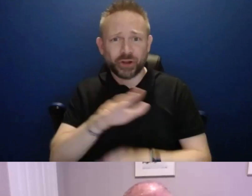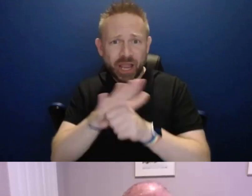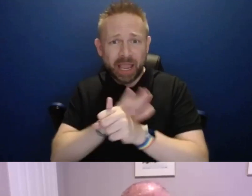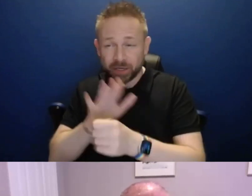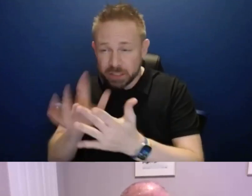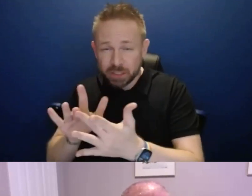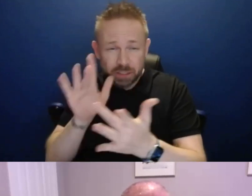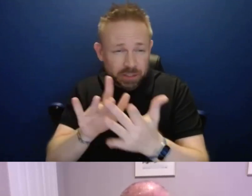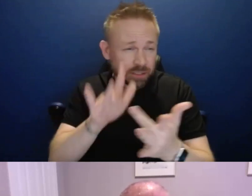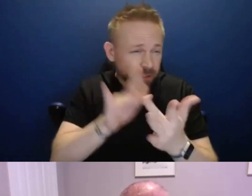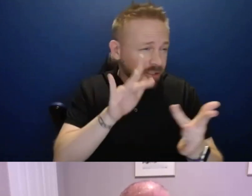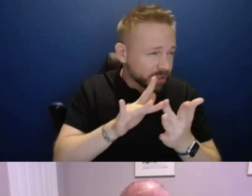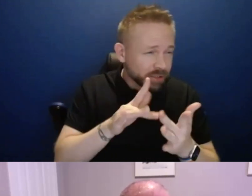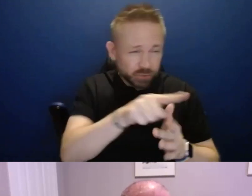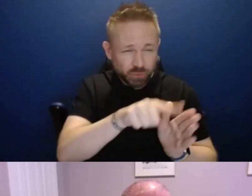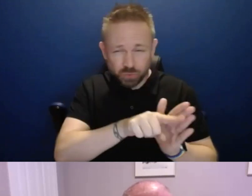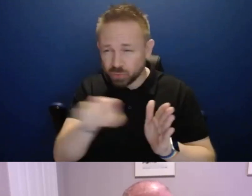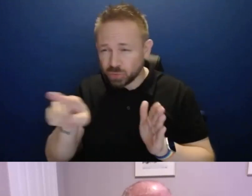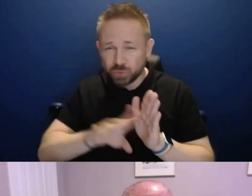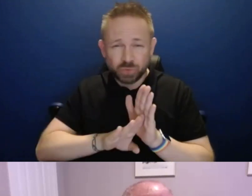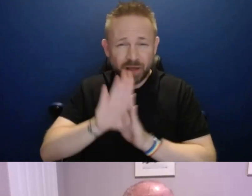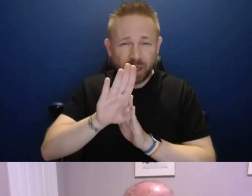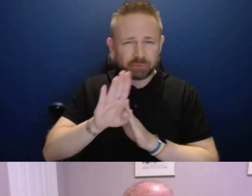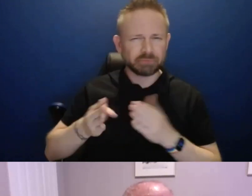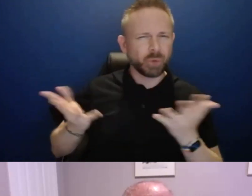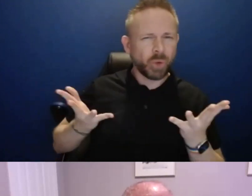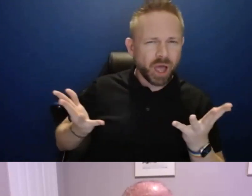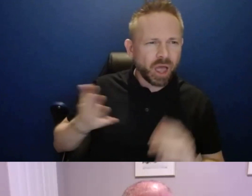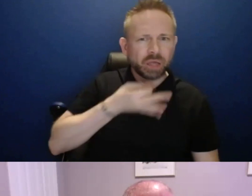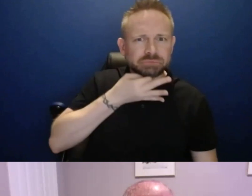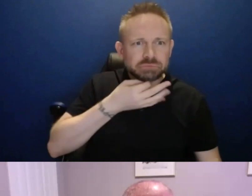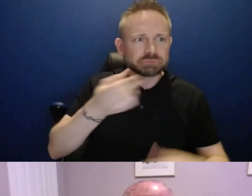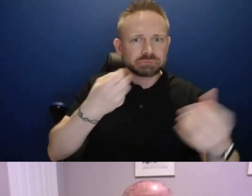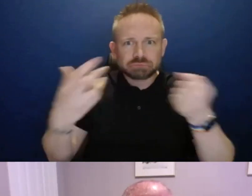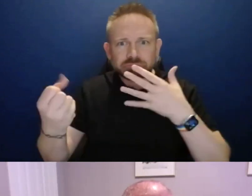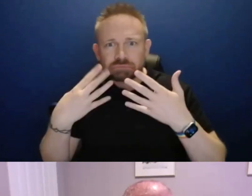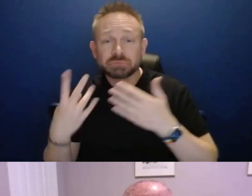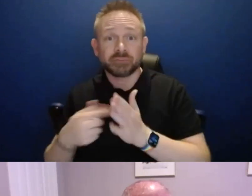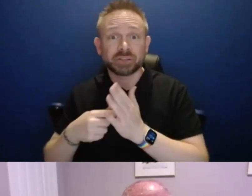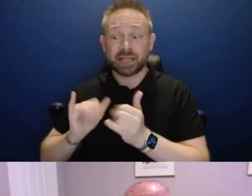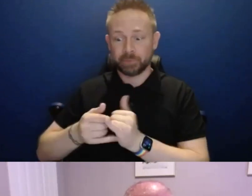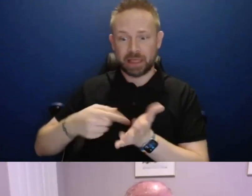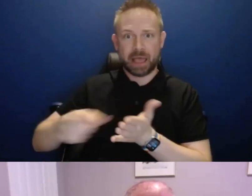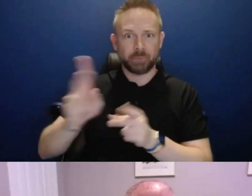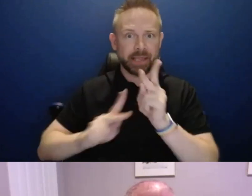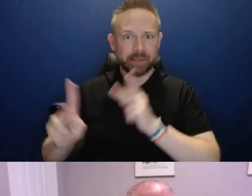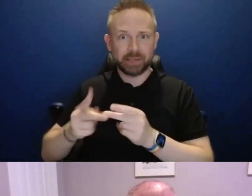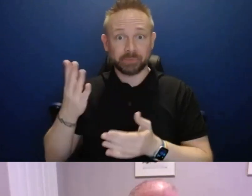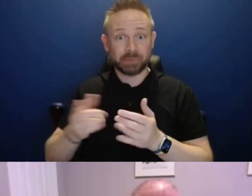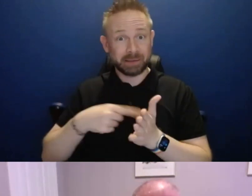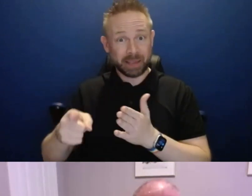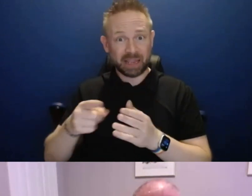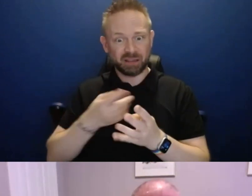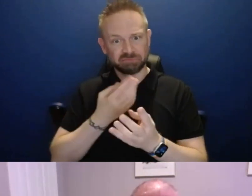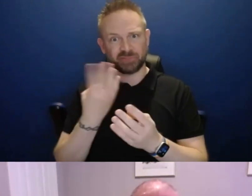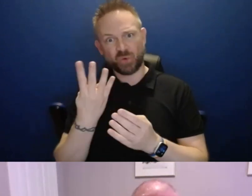it that people are developing. You know, maybe there are three or four different payment gateways that are being used, and maybe